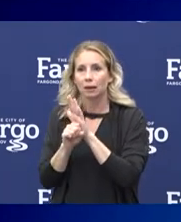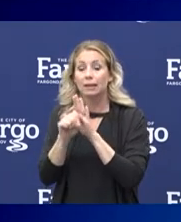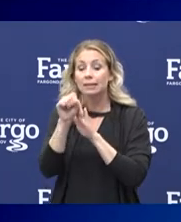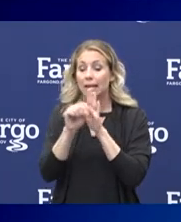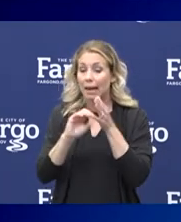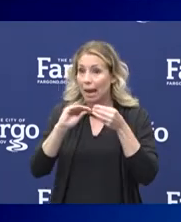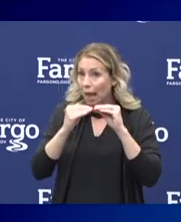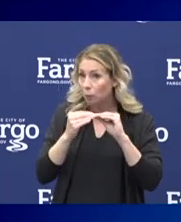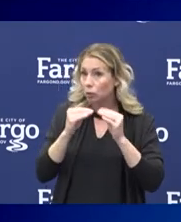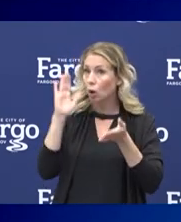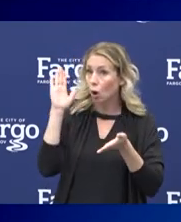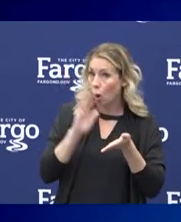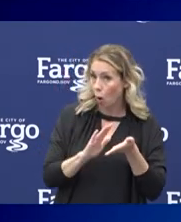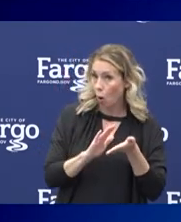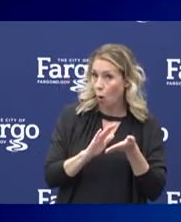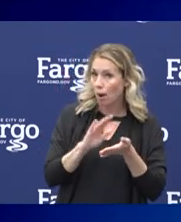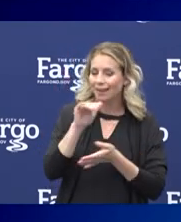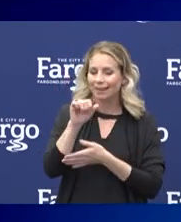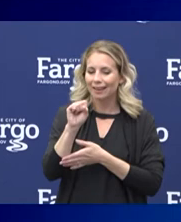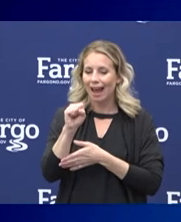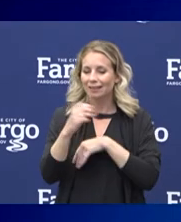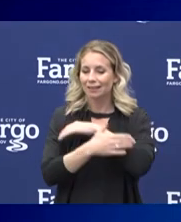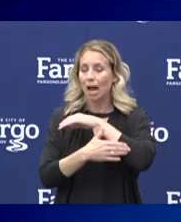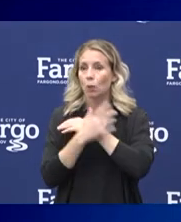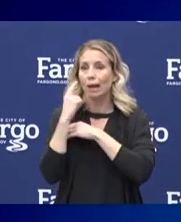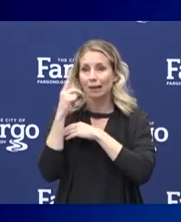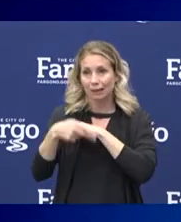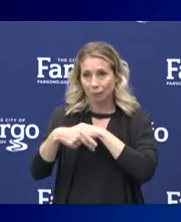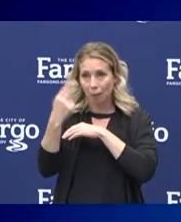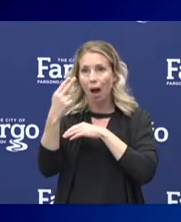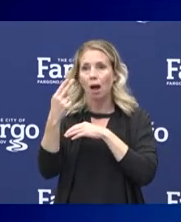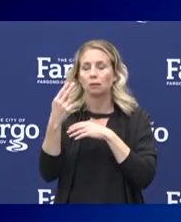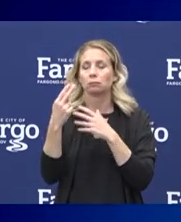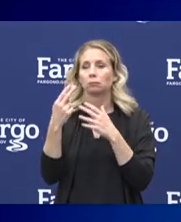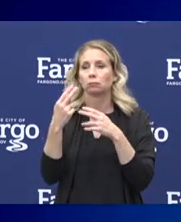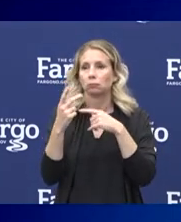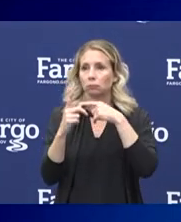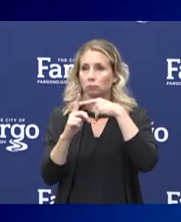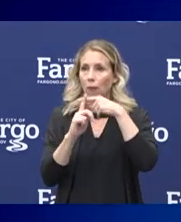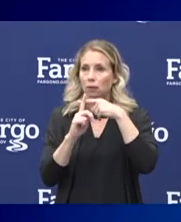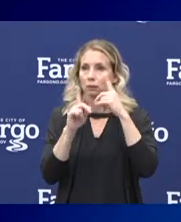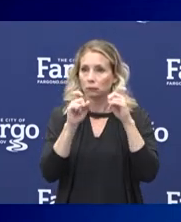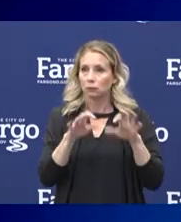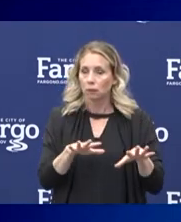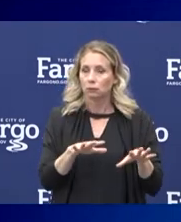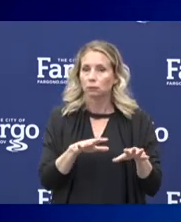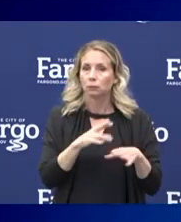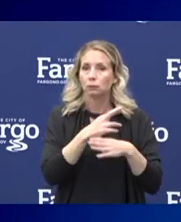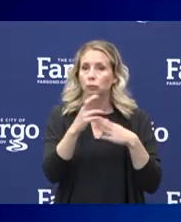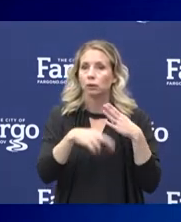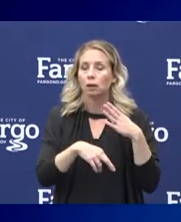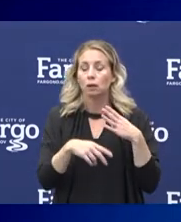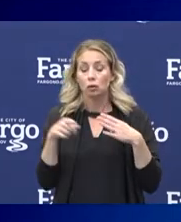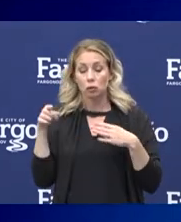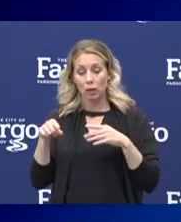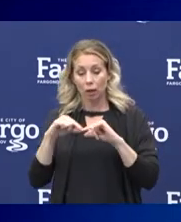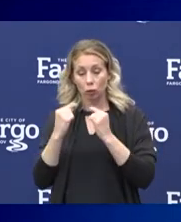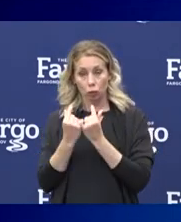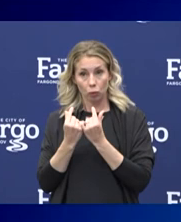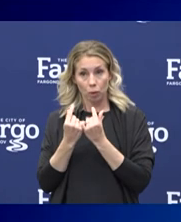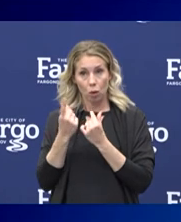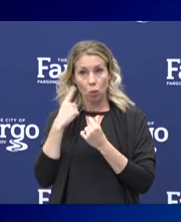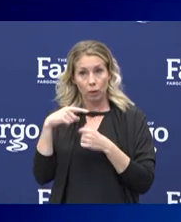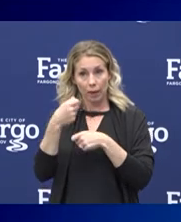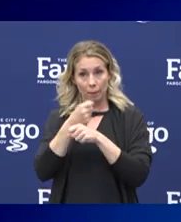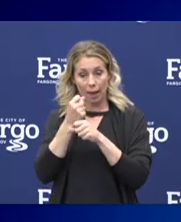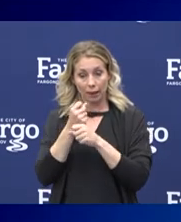are low, Cass County has had fairly high positive test results. Will the task force clearly make those numbers public on